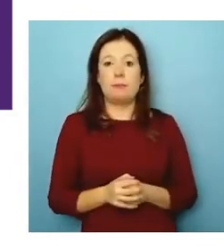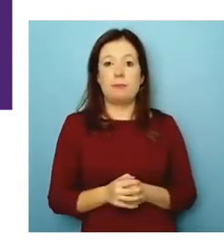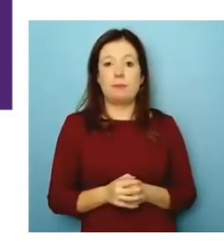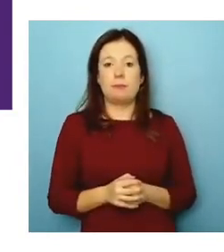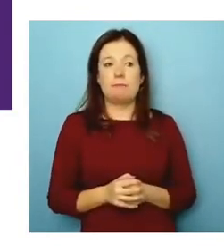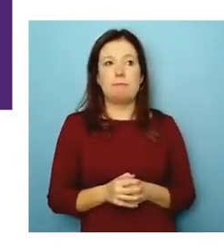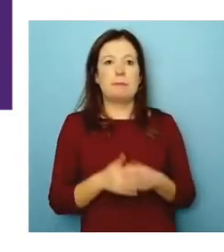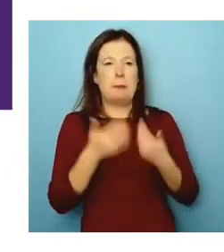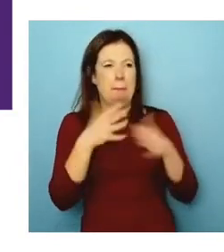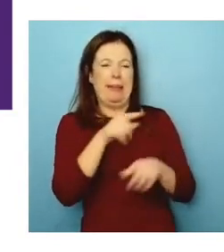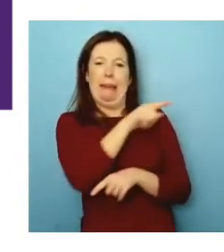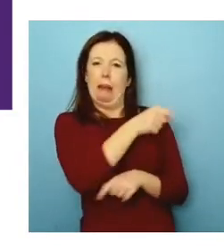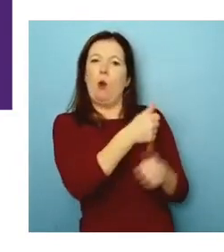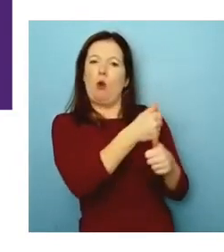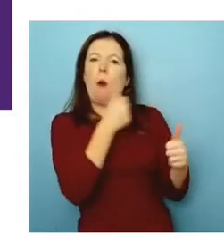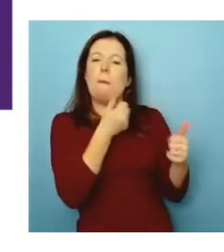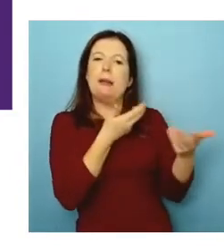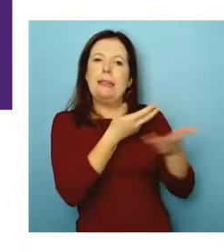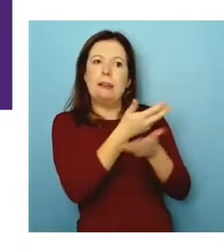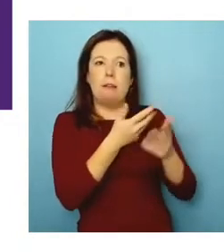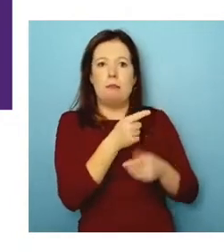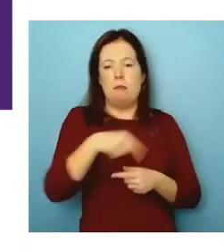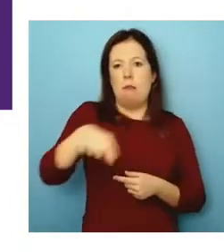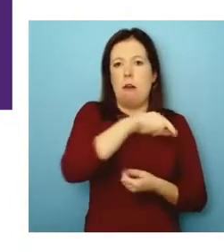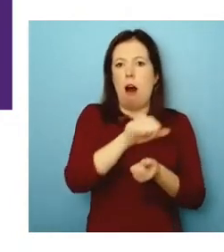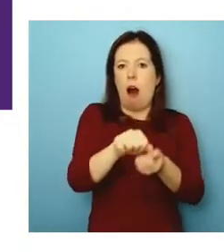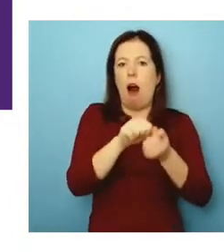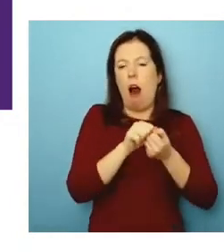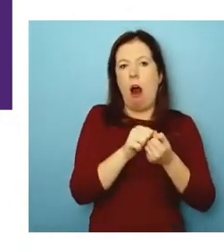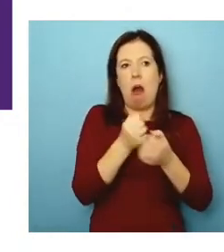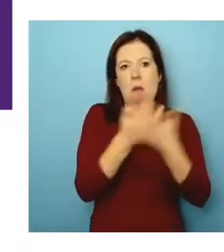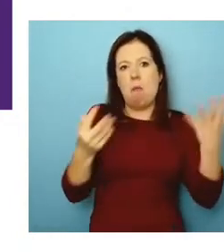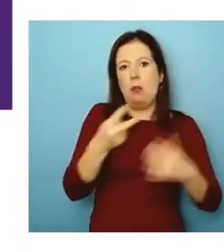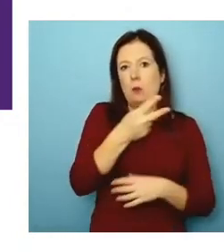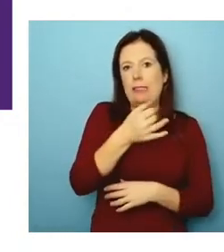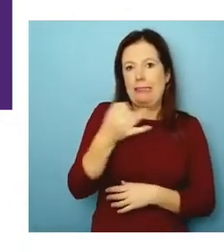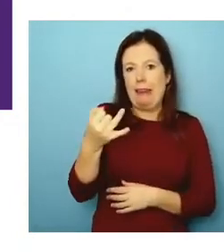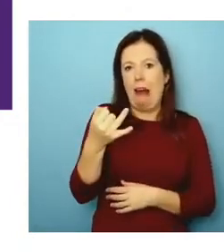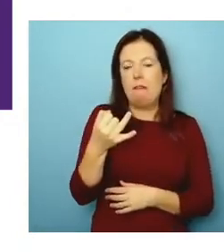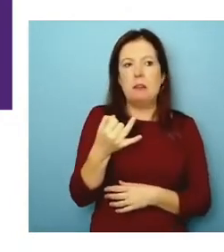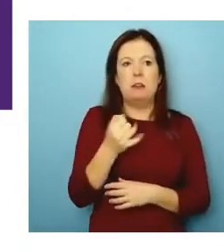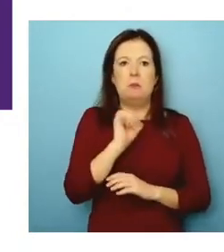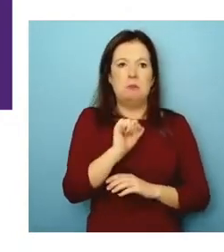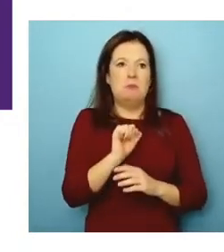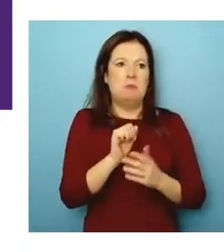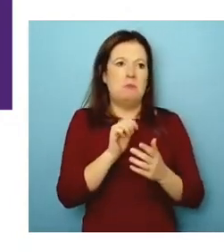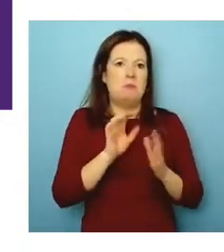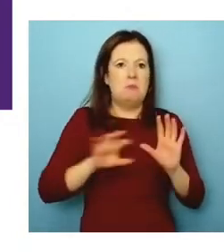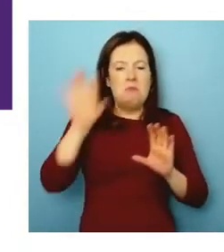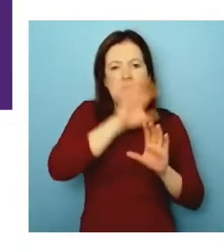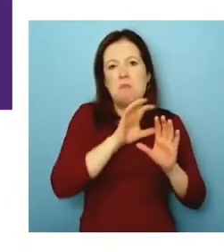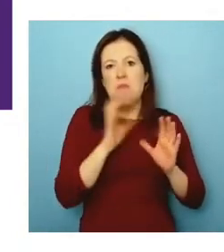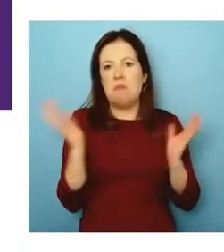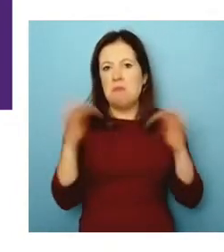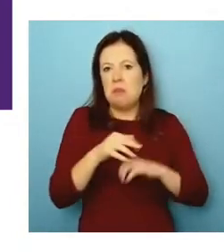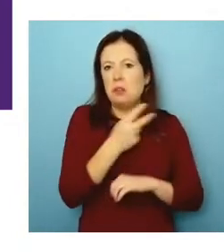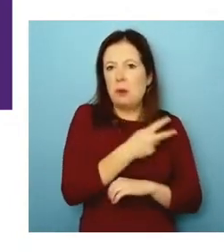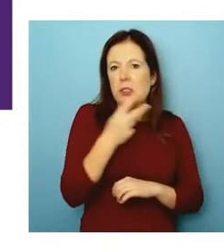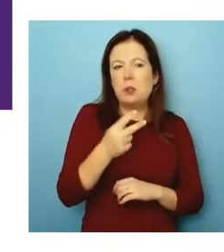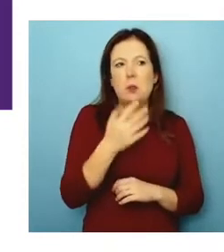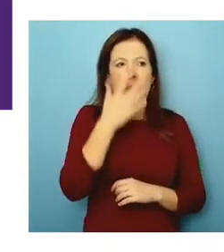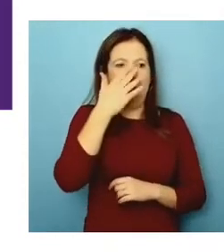um, who said we've hired 27 people, 22 nationalities, different, um, kind of ages,